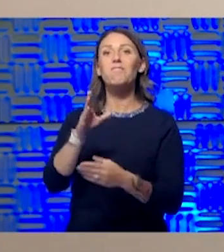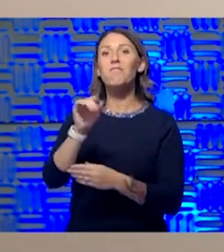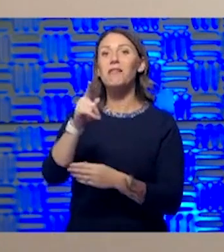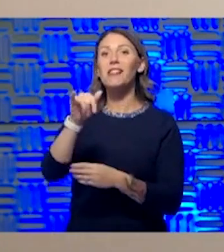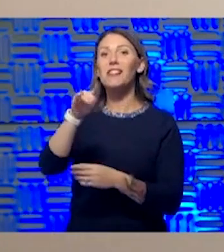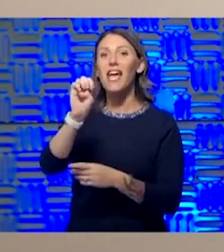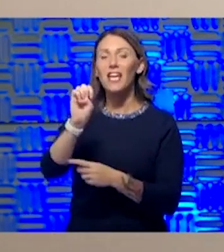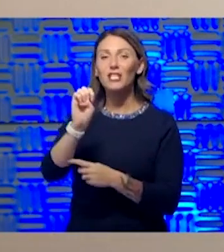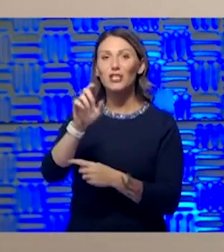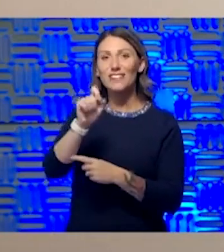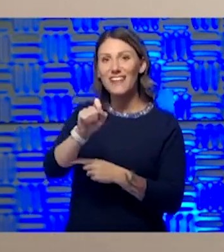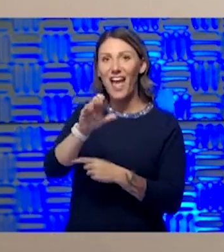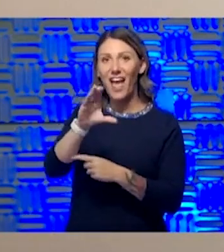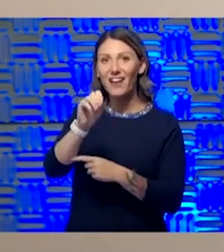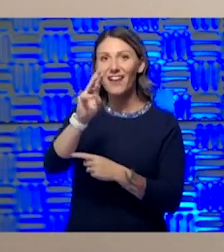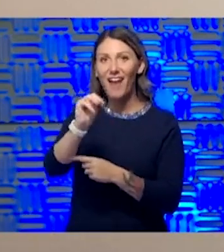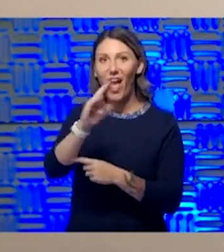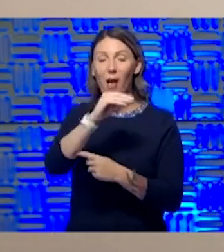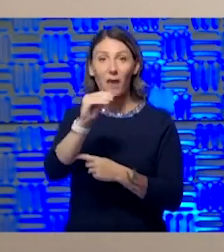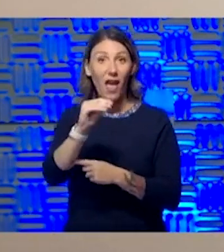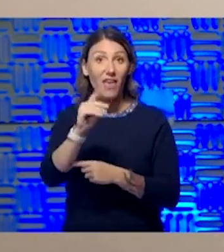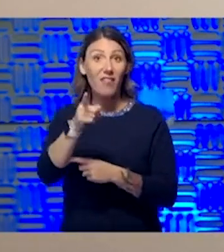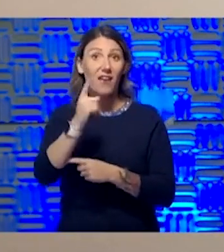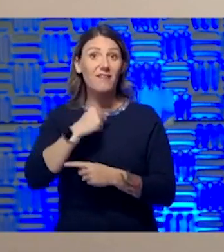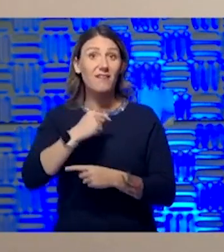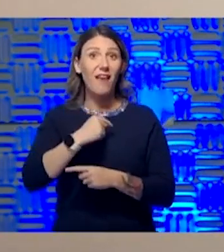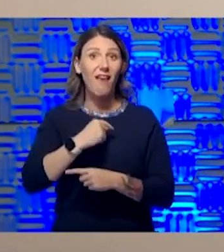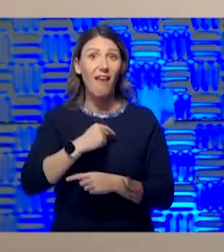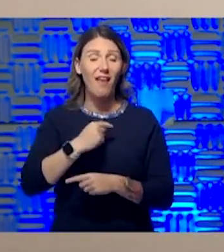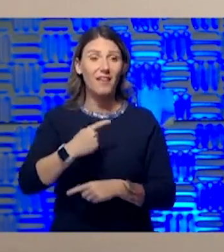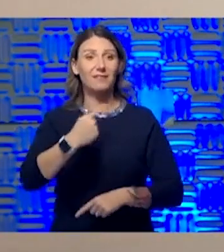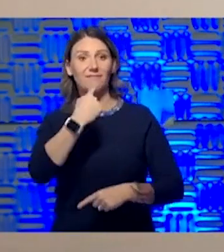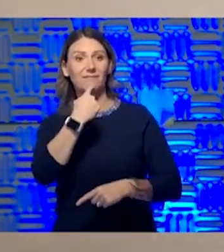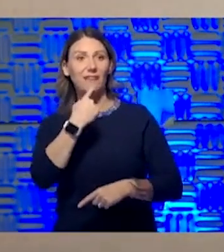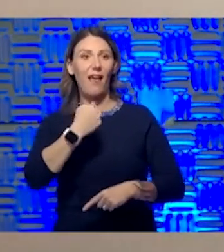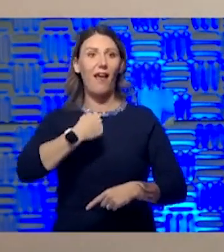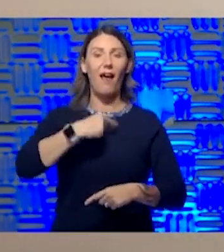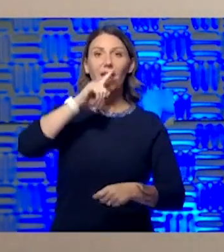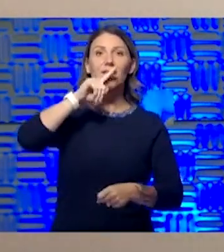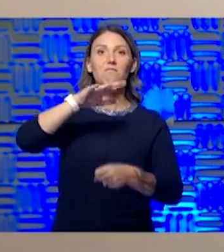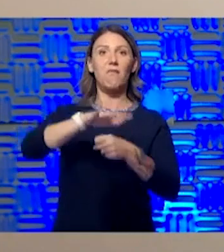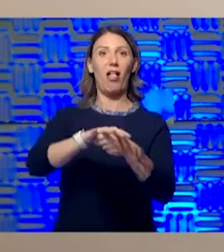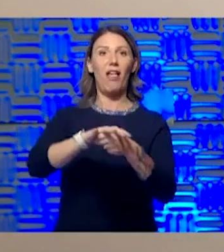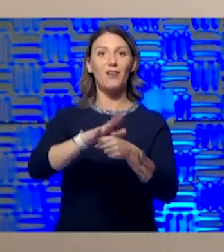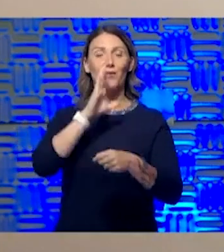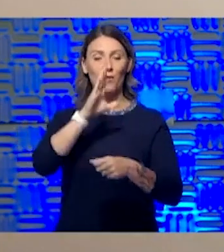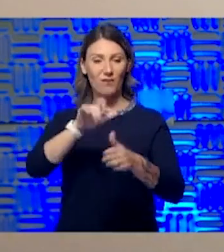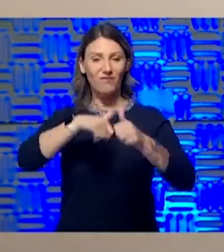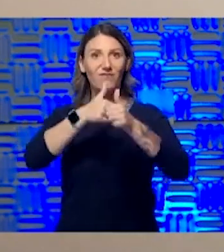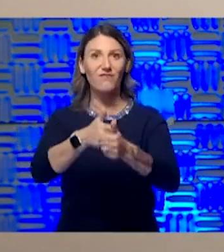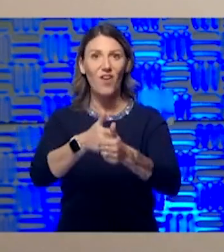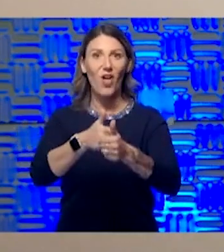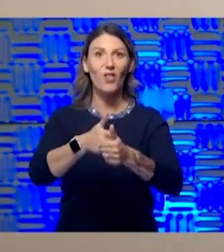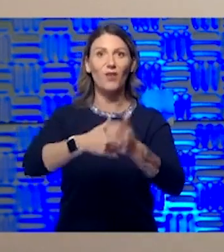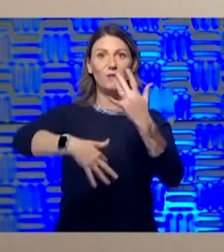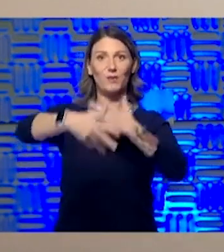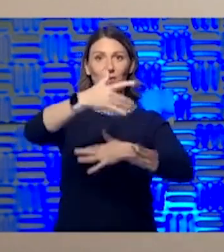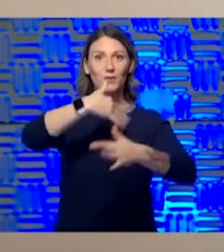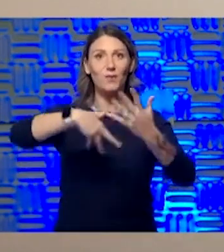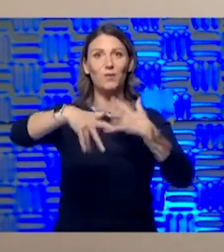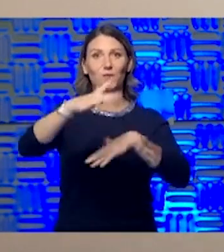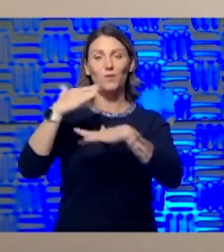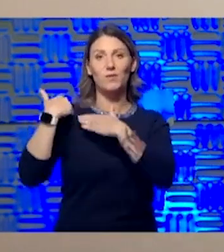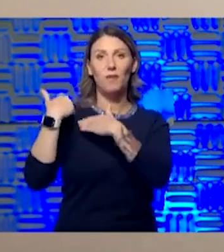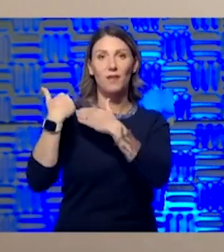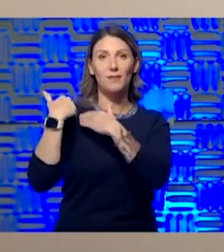and pledge to follow some of these social responsibility behaviors that, you know, we all know we're supposed